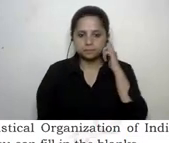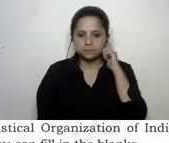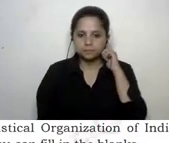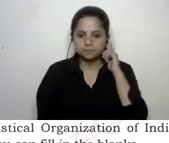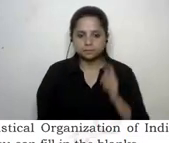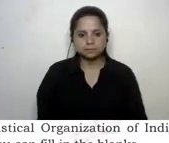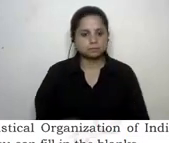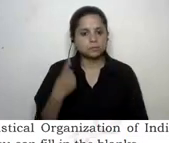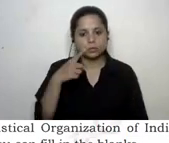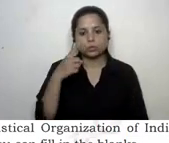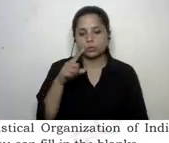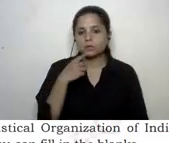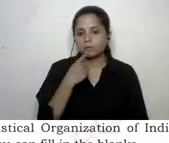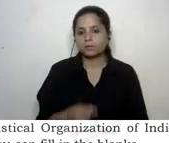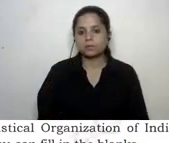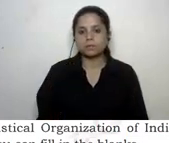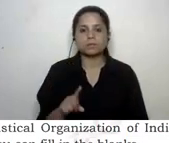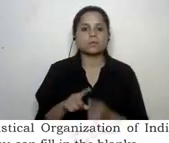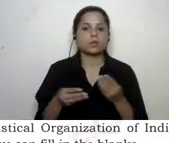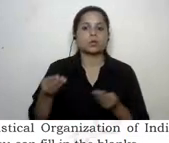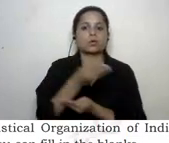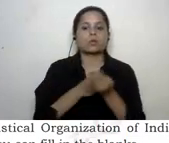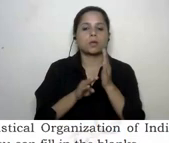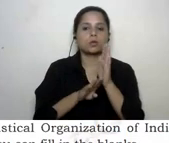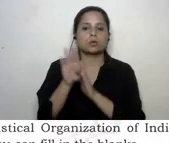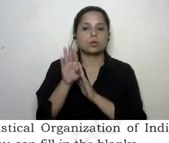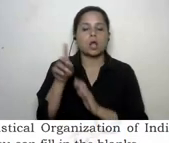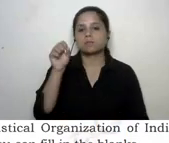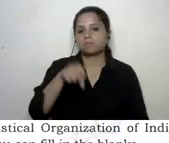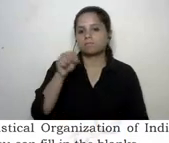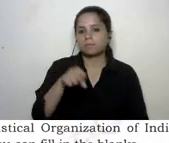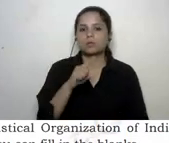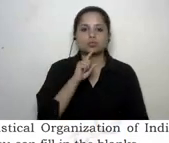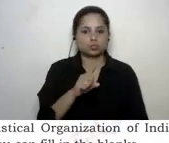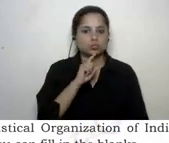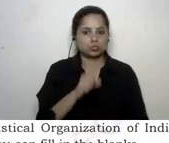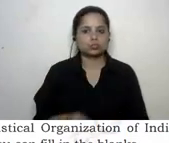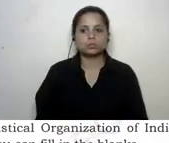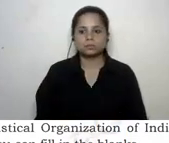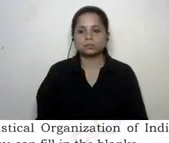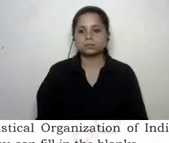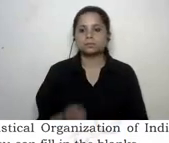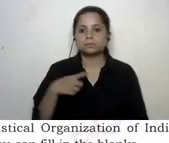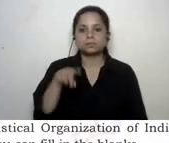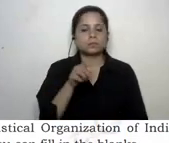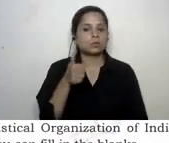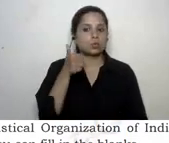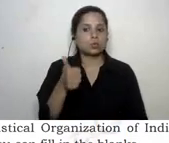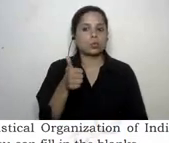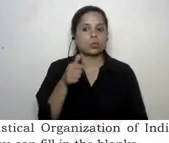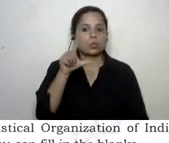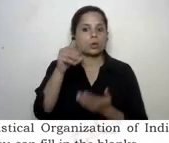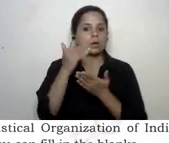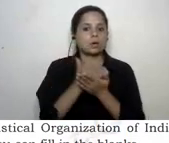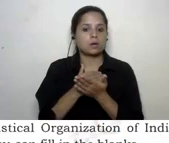correct decent work absolutely yeah very true so this is a very good lesson and